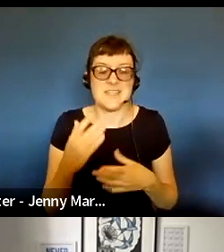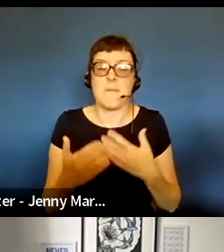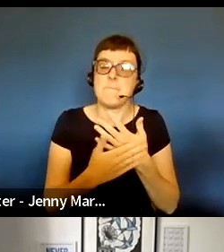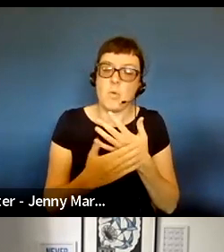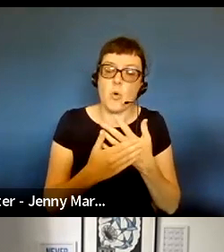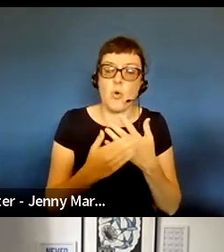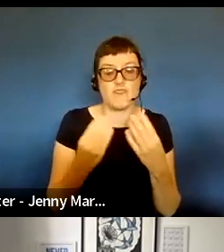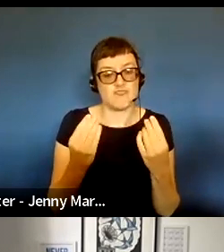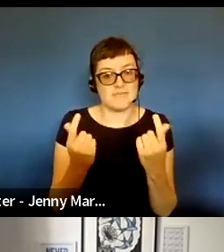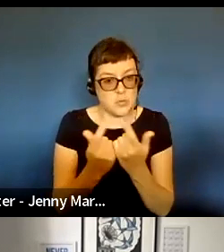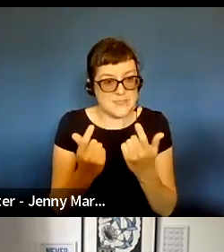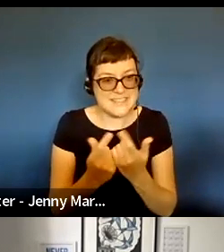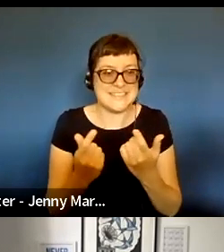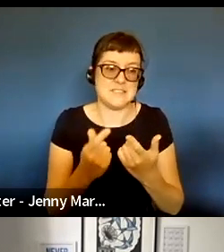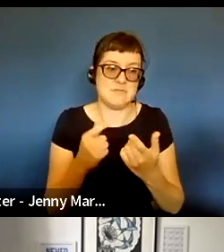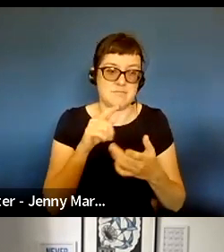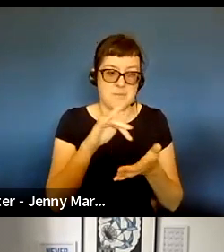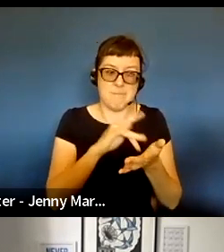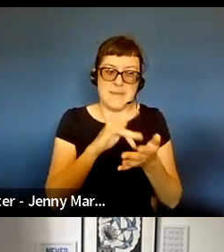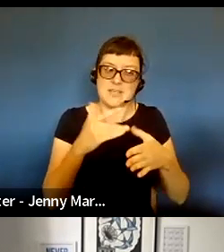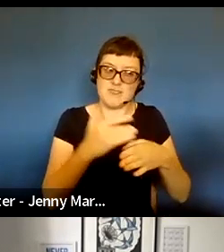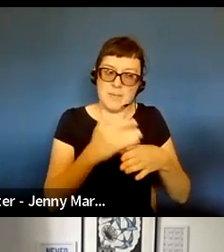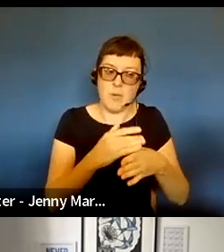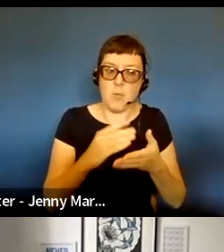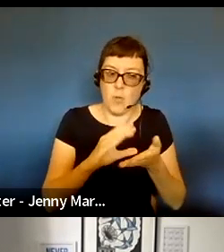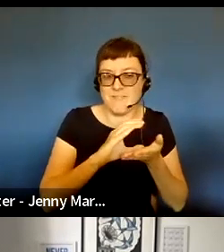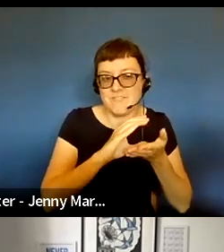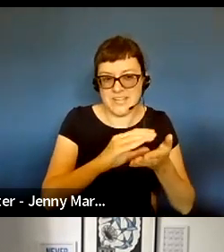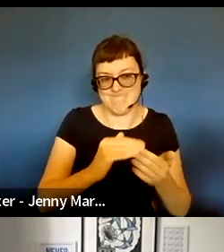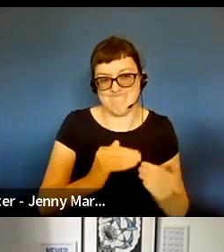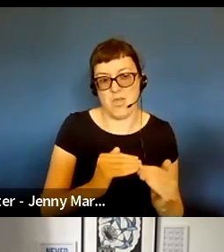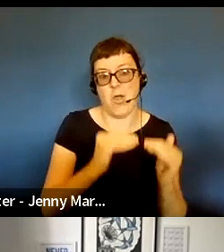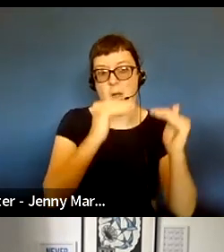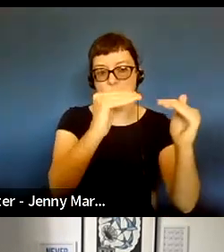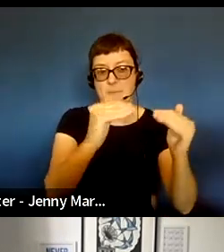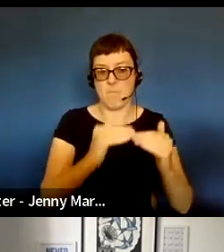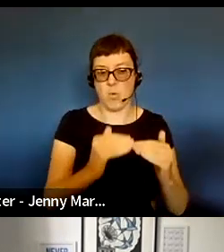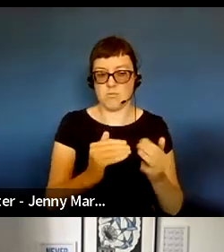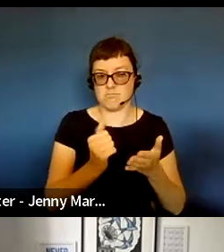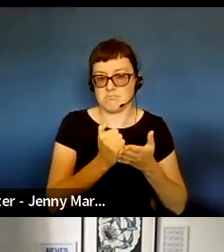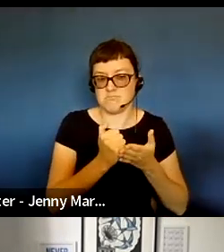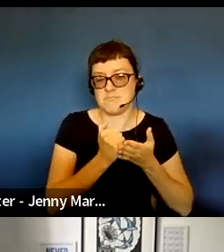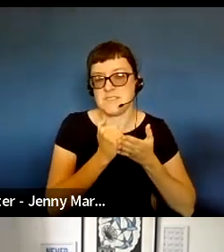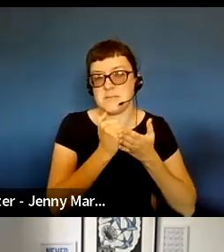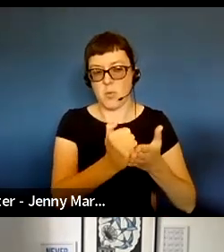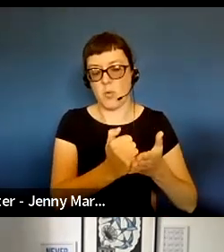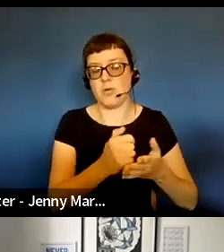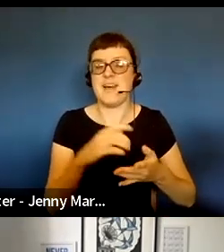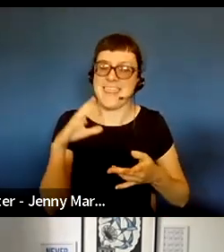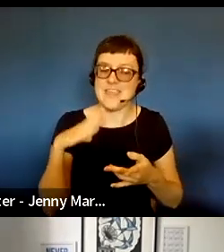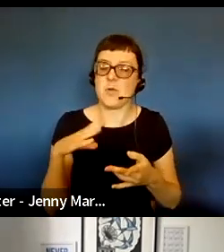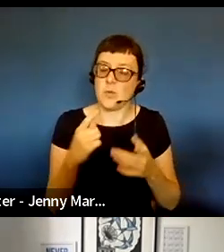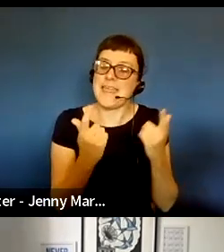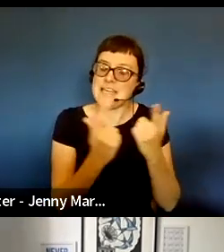resource, you're asking for a greater level of funding, and you're asking for something more substantial. I think they would start to become issues